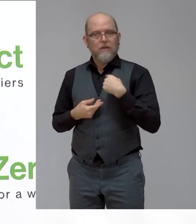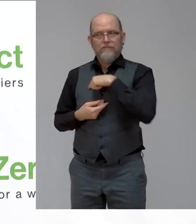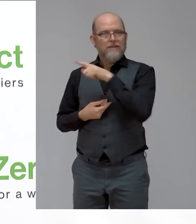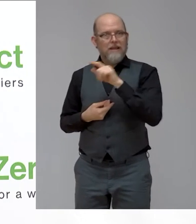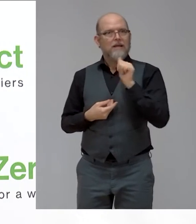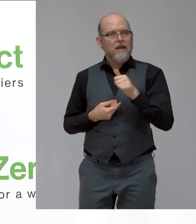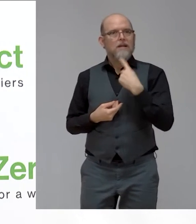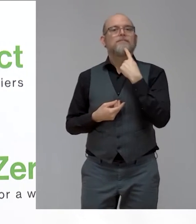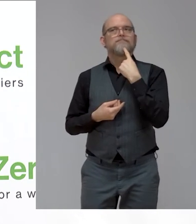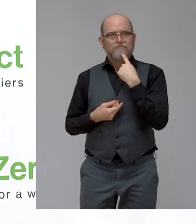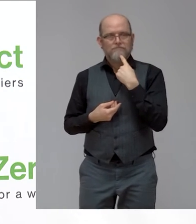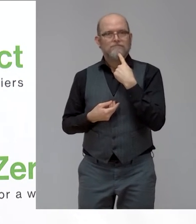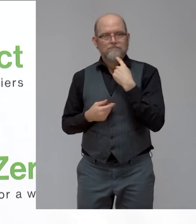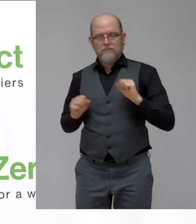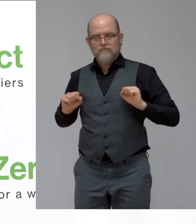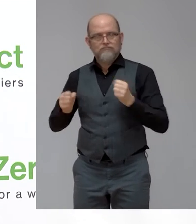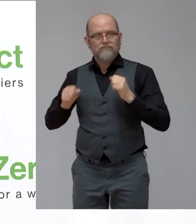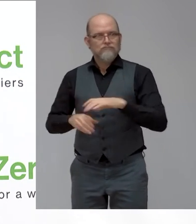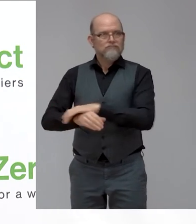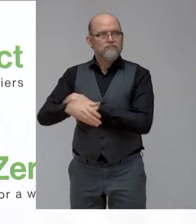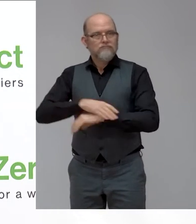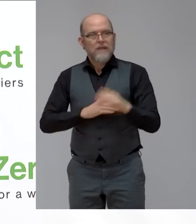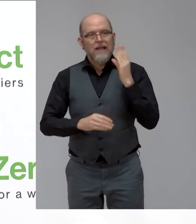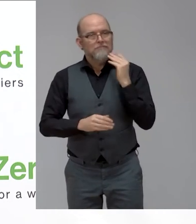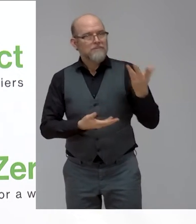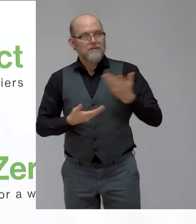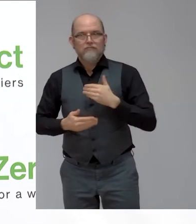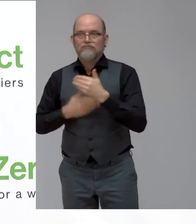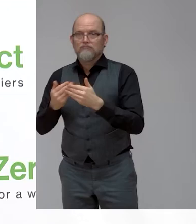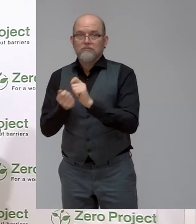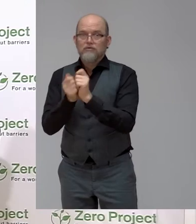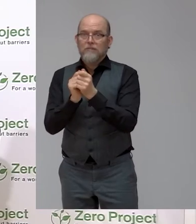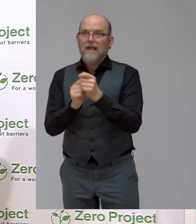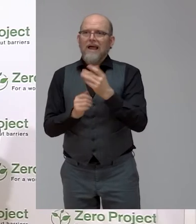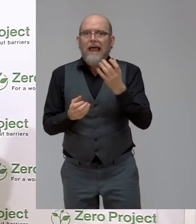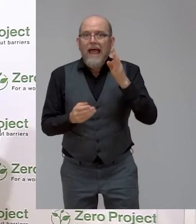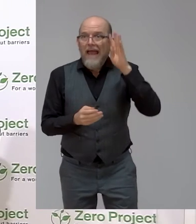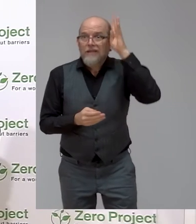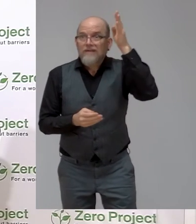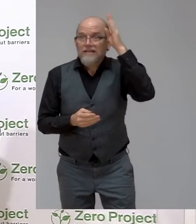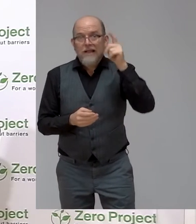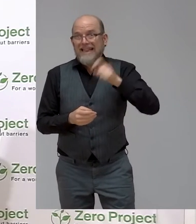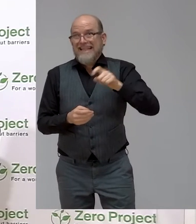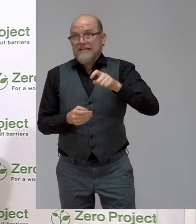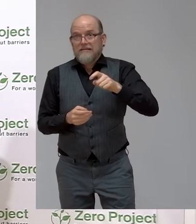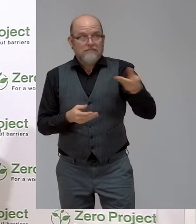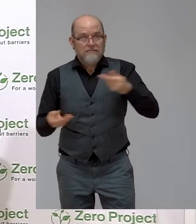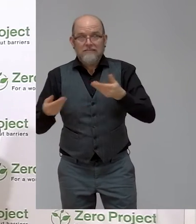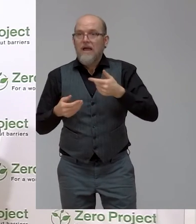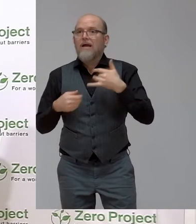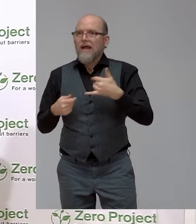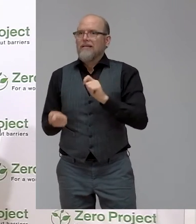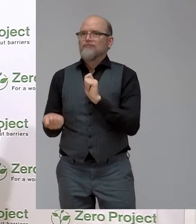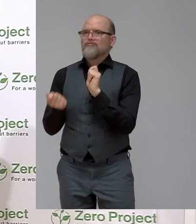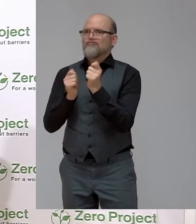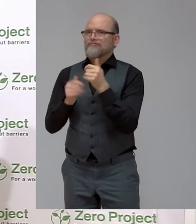pursuing very actively because innovation is at the core of what we do. Wonderful. Is there something that you